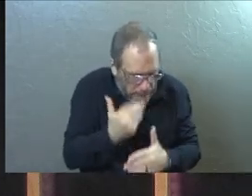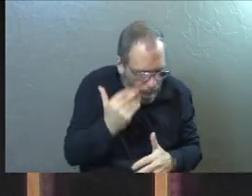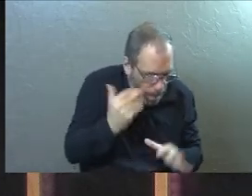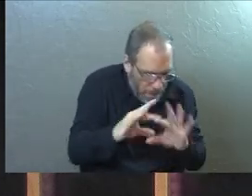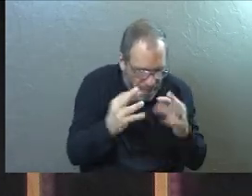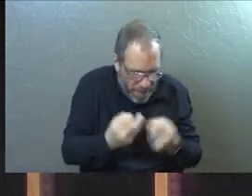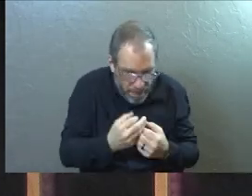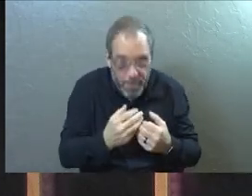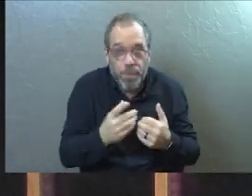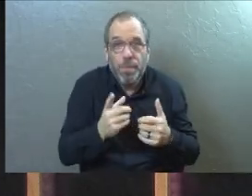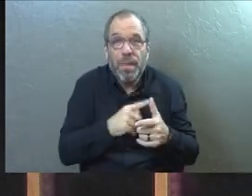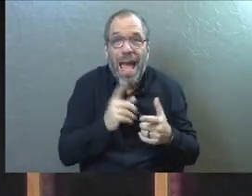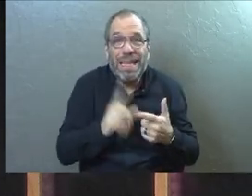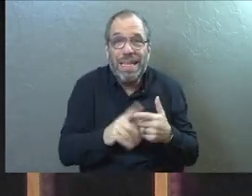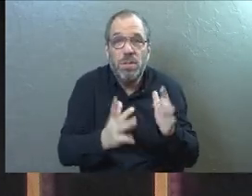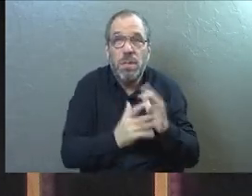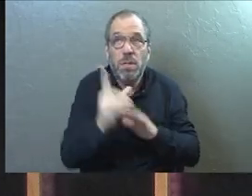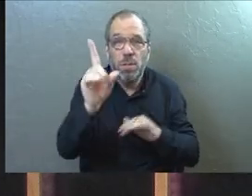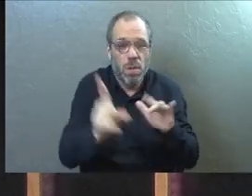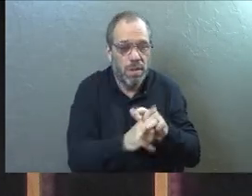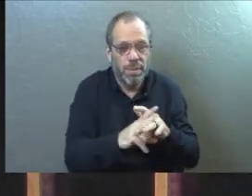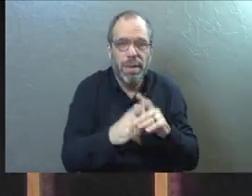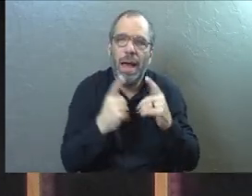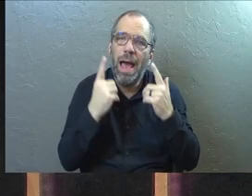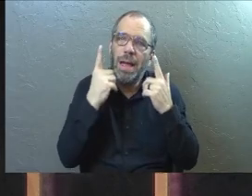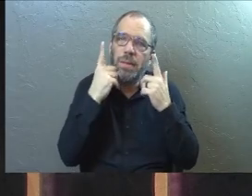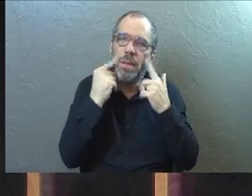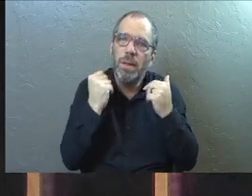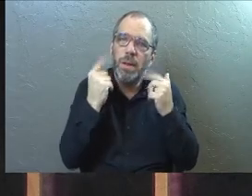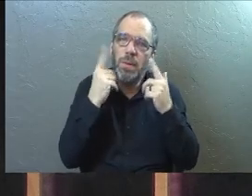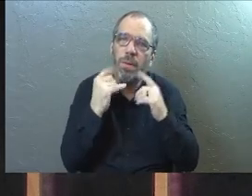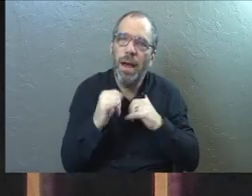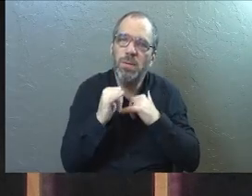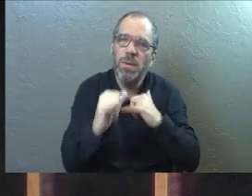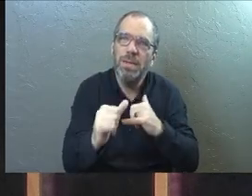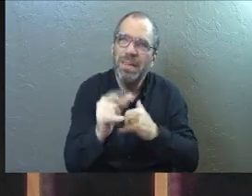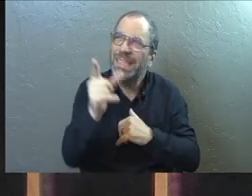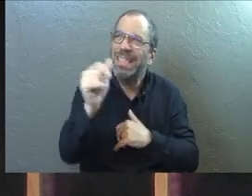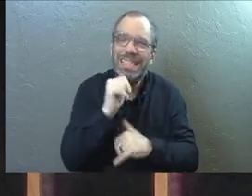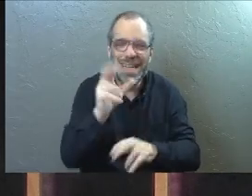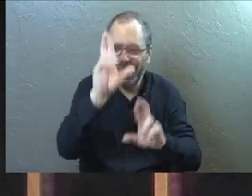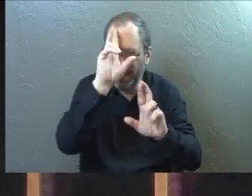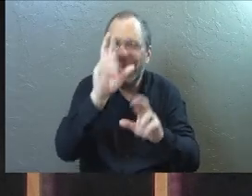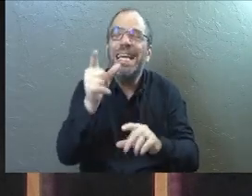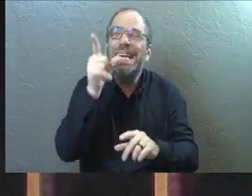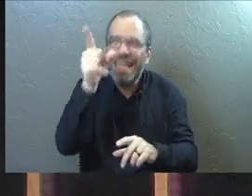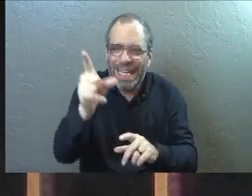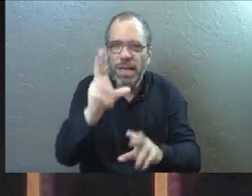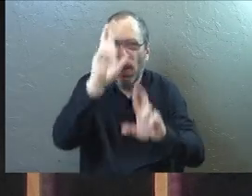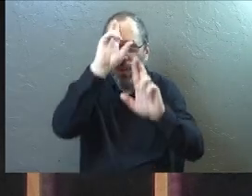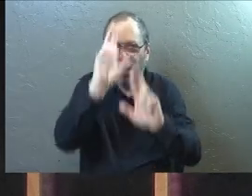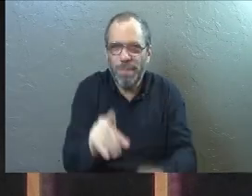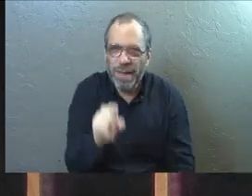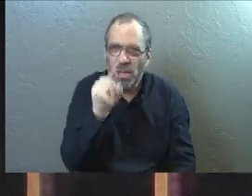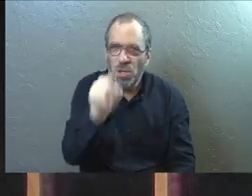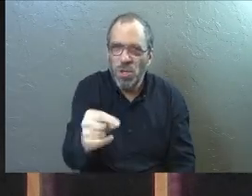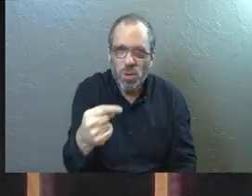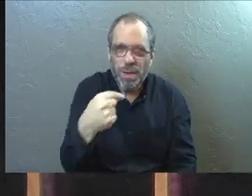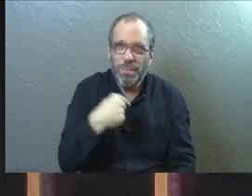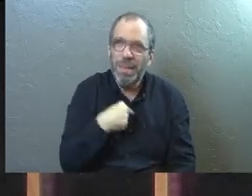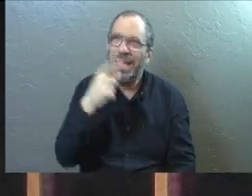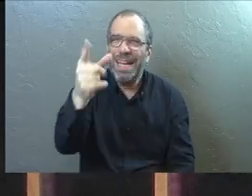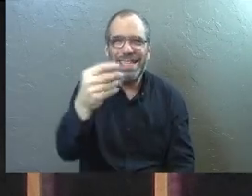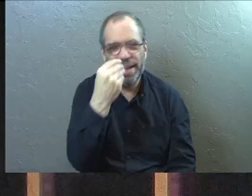And he also enters in and cries with us. Because he doesn't disrespect us. And he's not flipping about how we